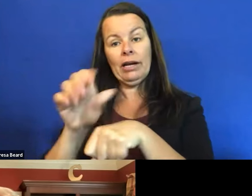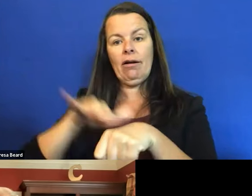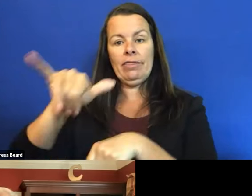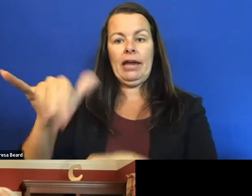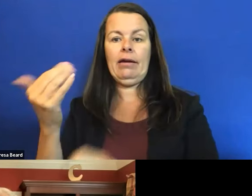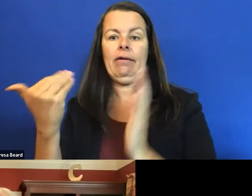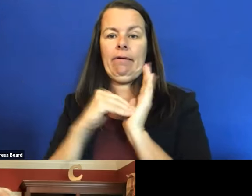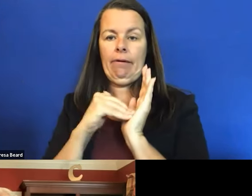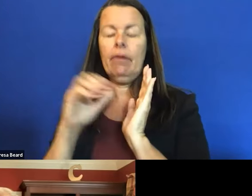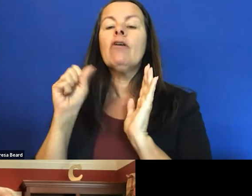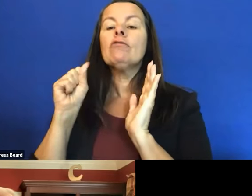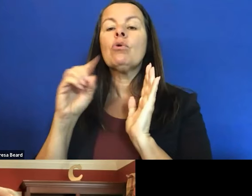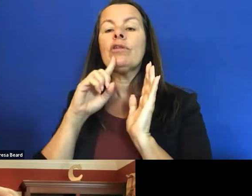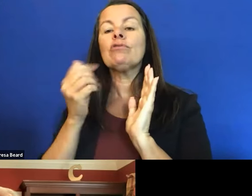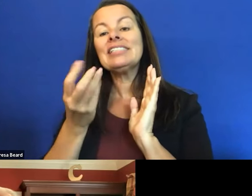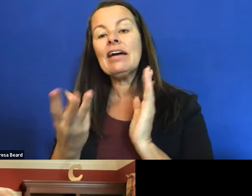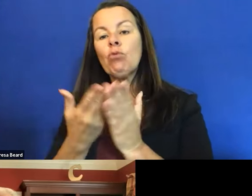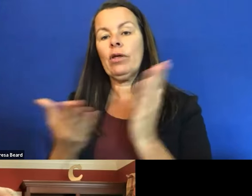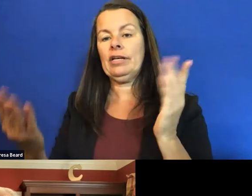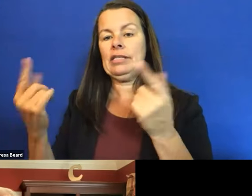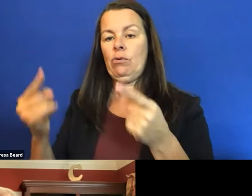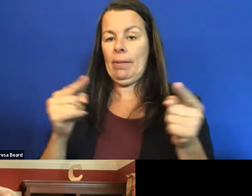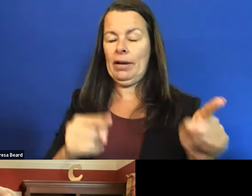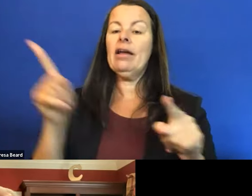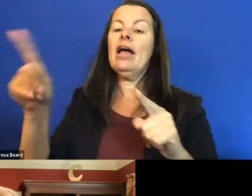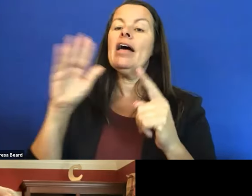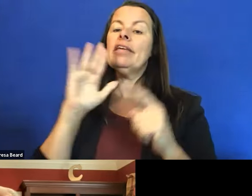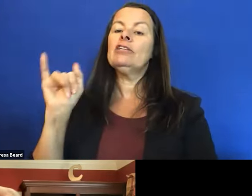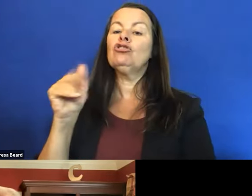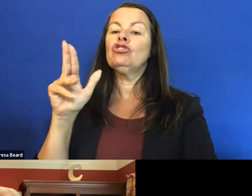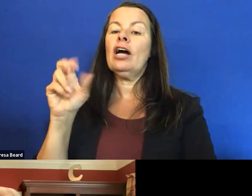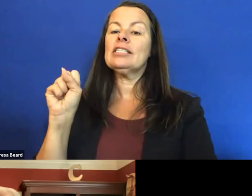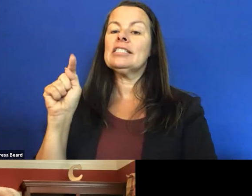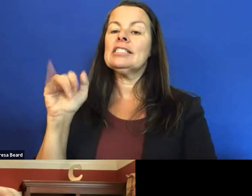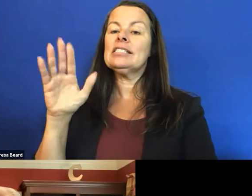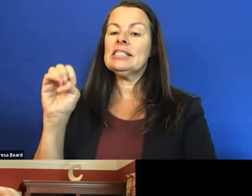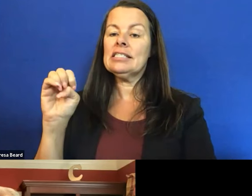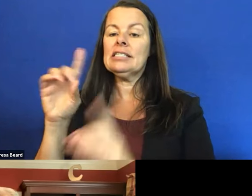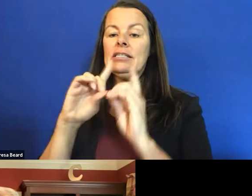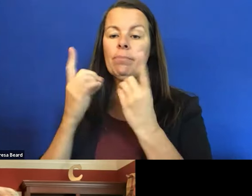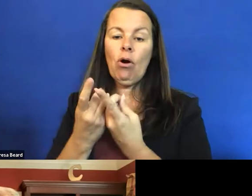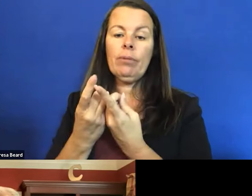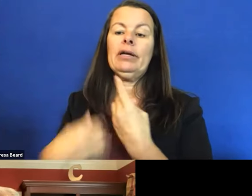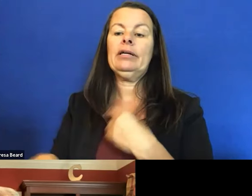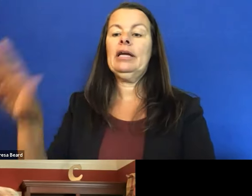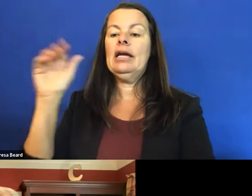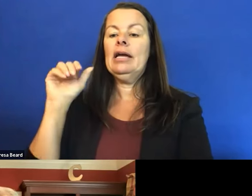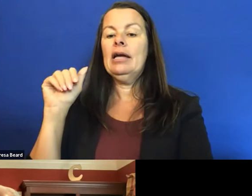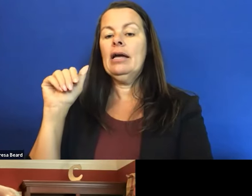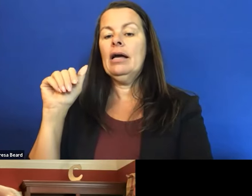there are several things that are going on. The Justice Department, HEW, Health and Human